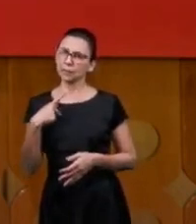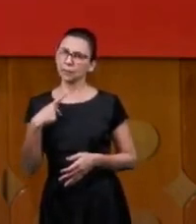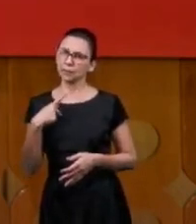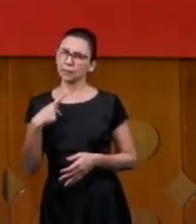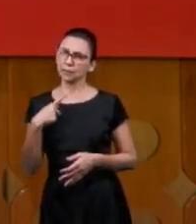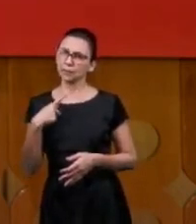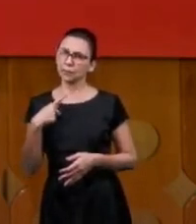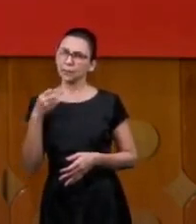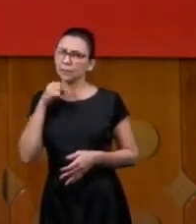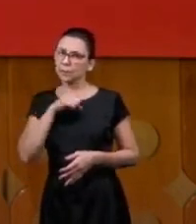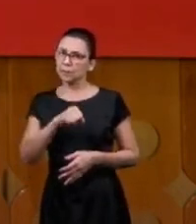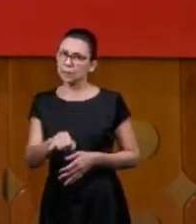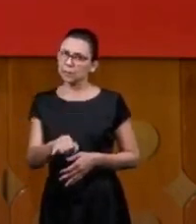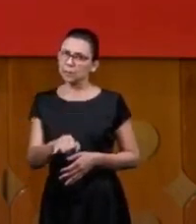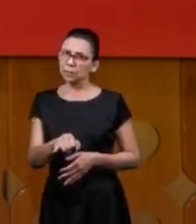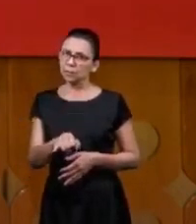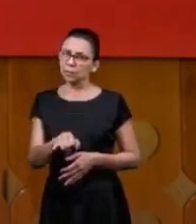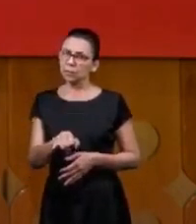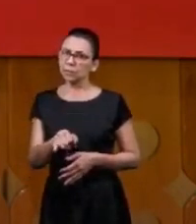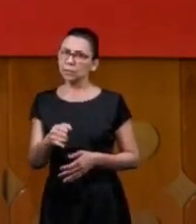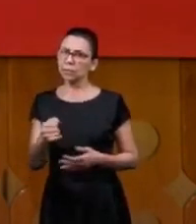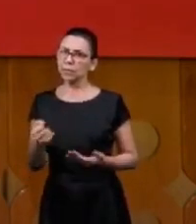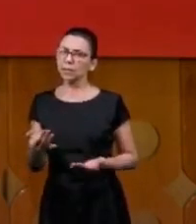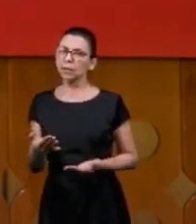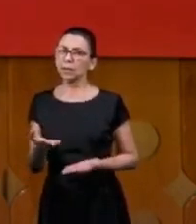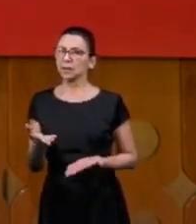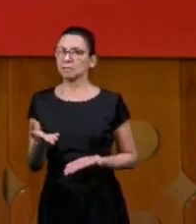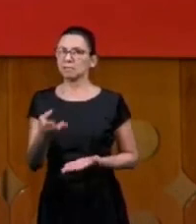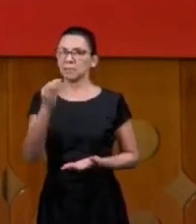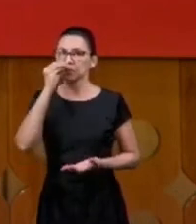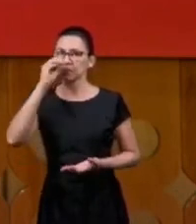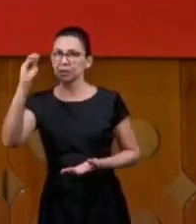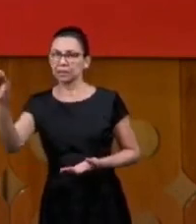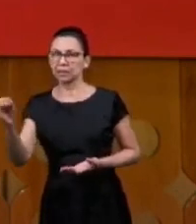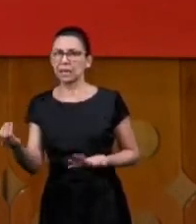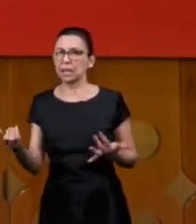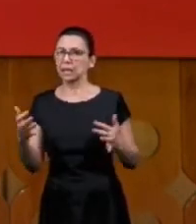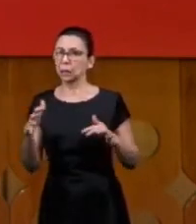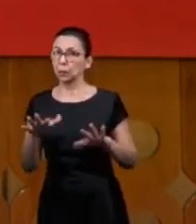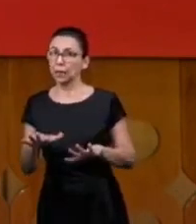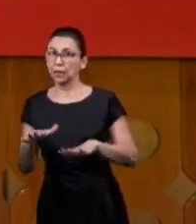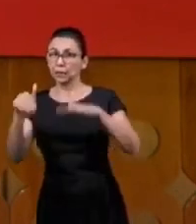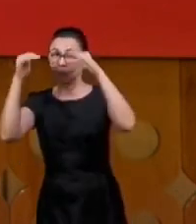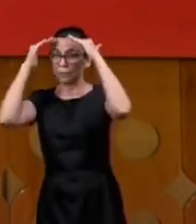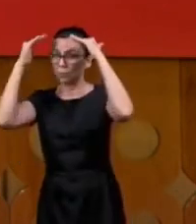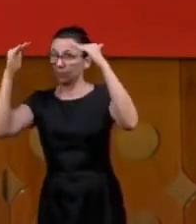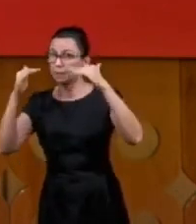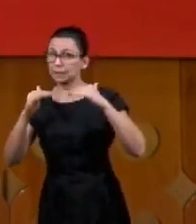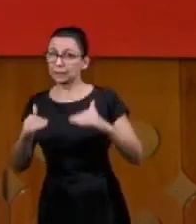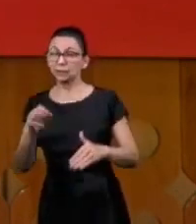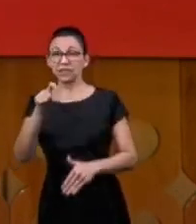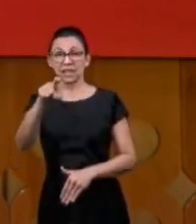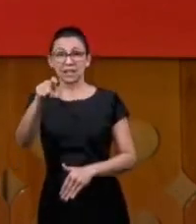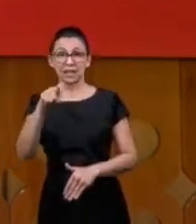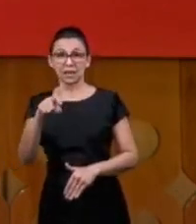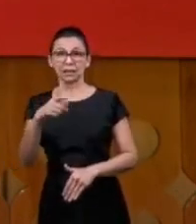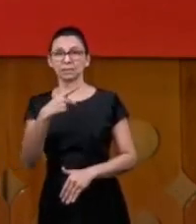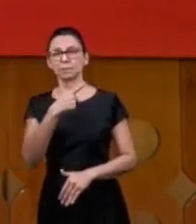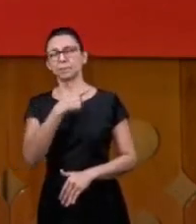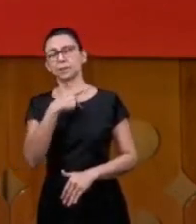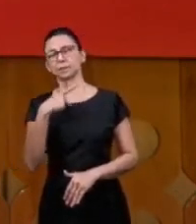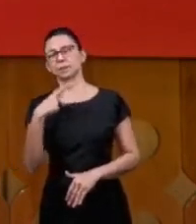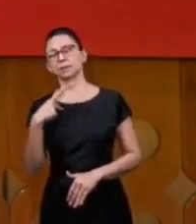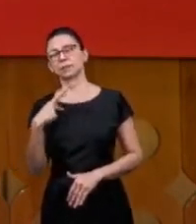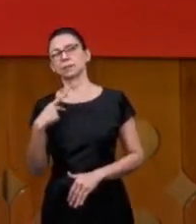you are not a pastor any longer because in this work the Lord called you this way you are an ex pastor oh